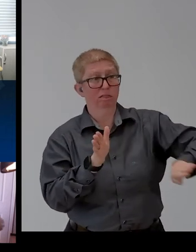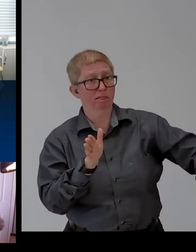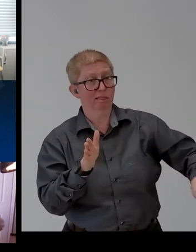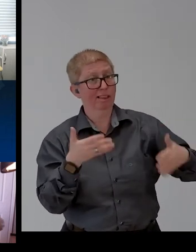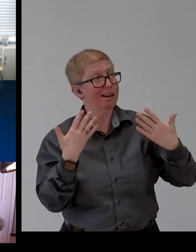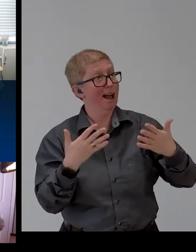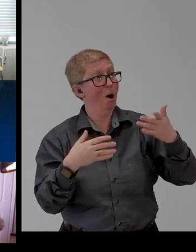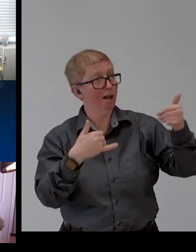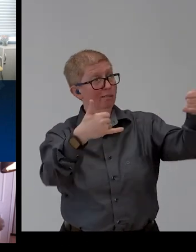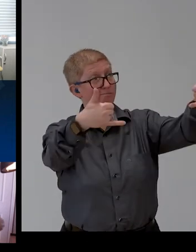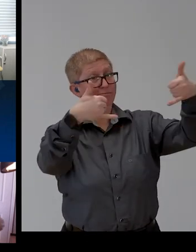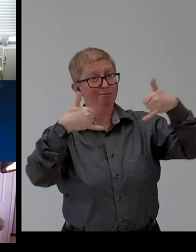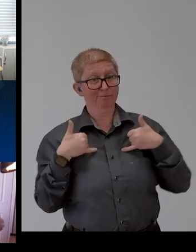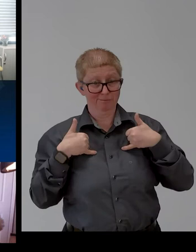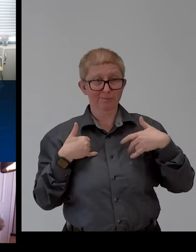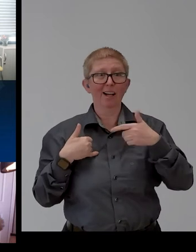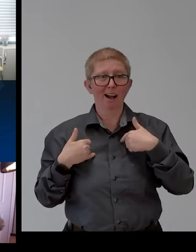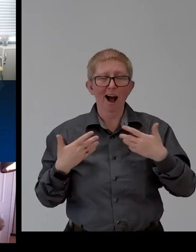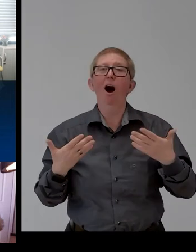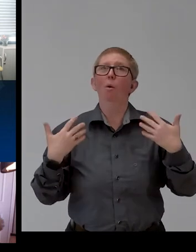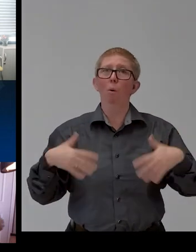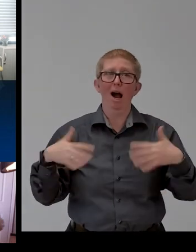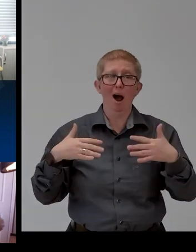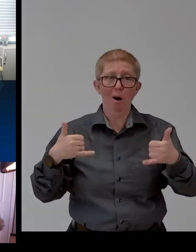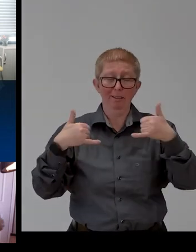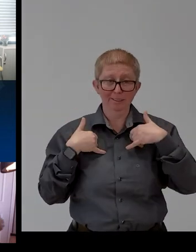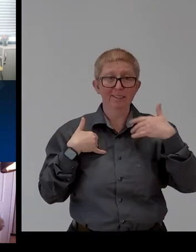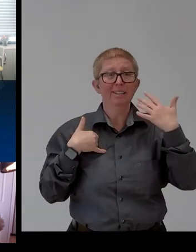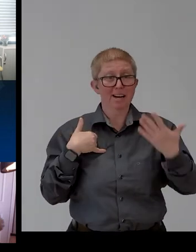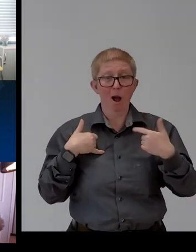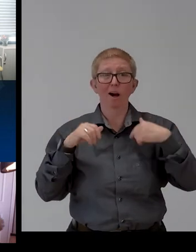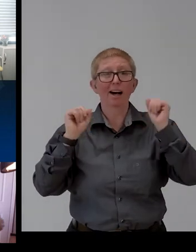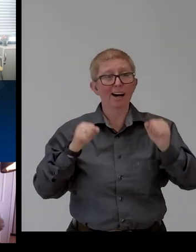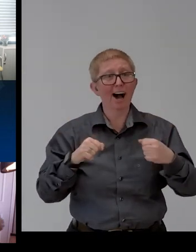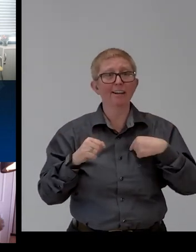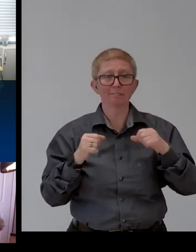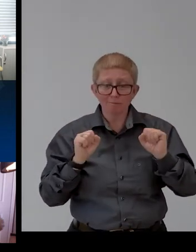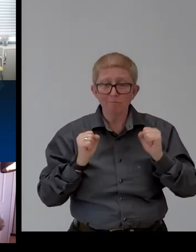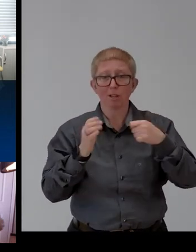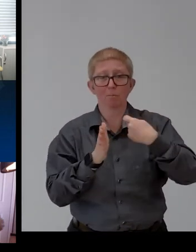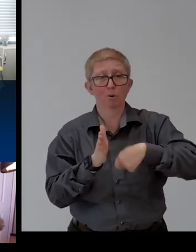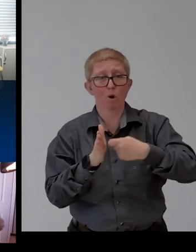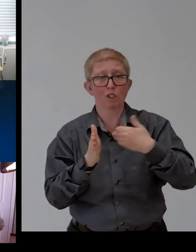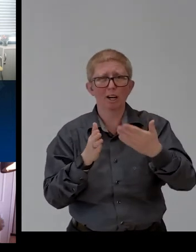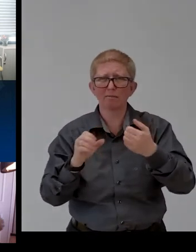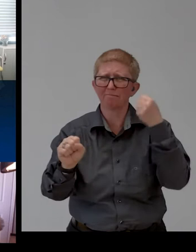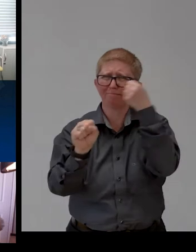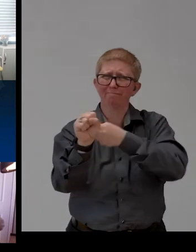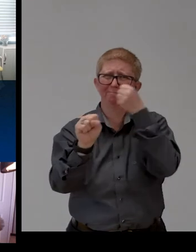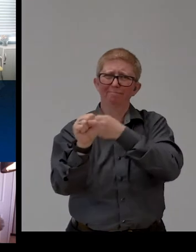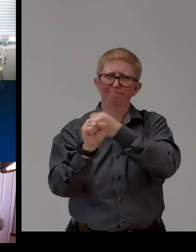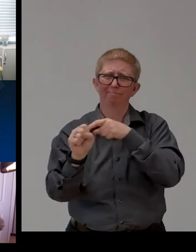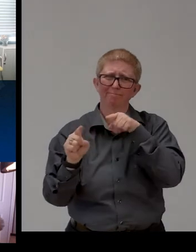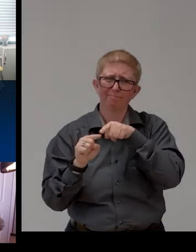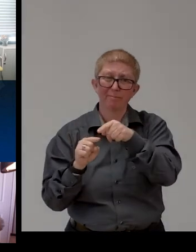is a great honor for us because we can now amplify our efforts to engage and empower more persons